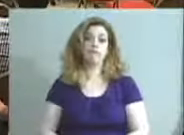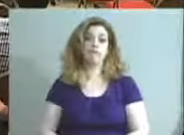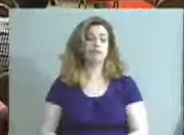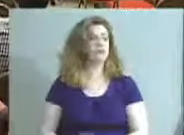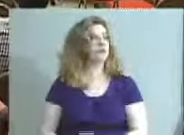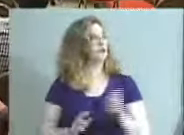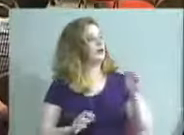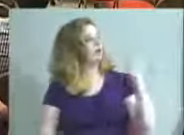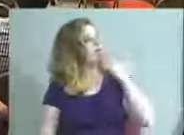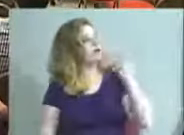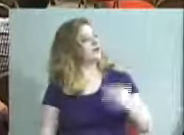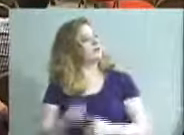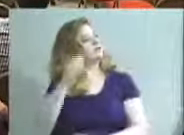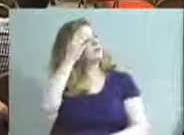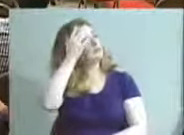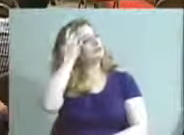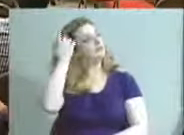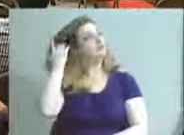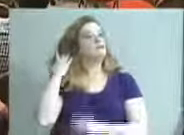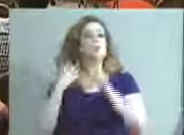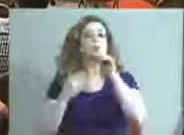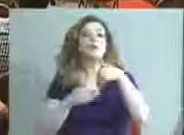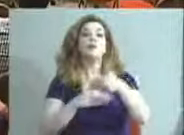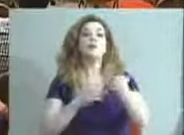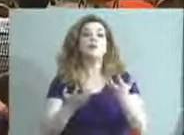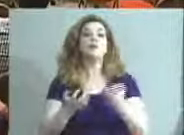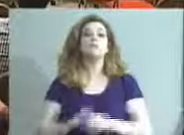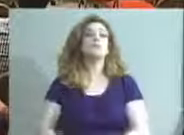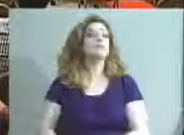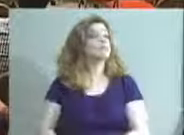Okay, thank you. Who would like to go next?